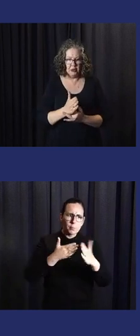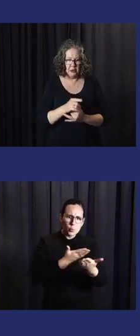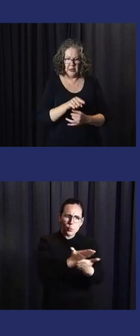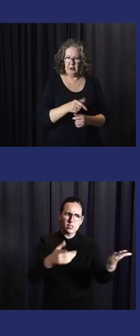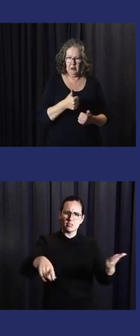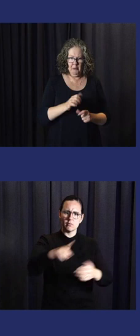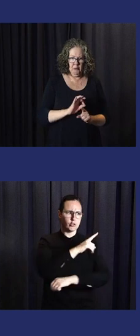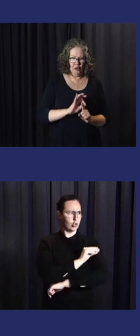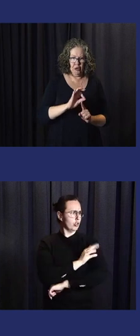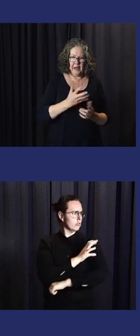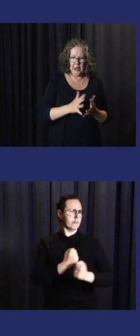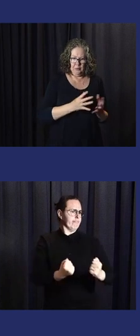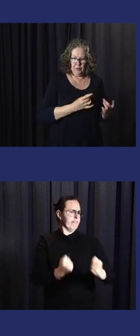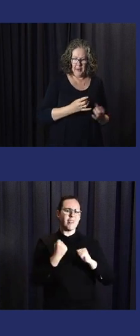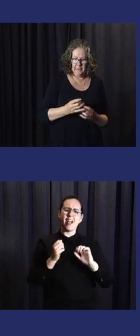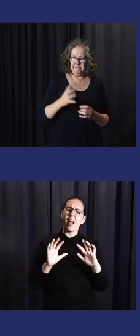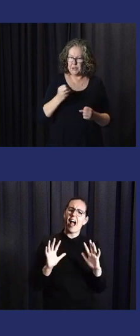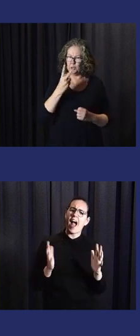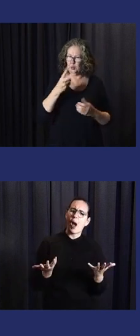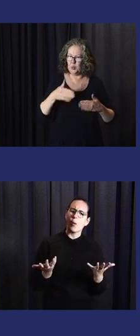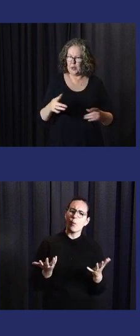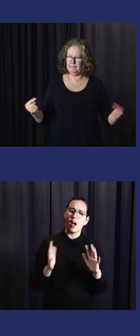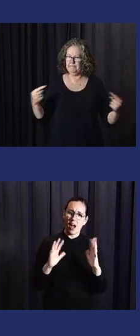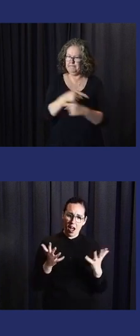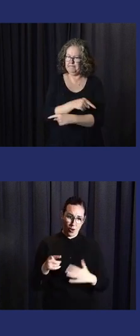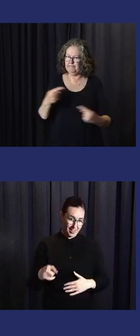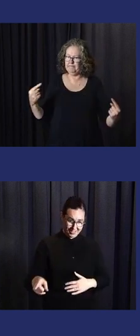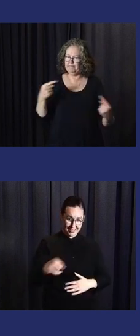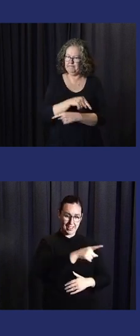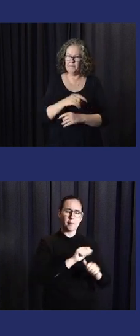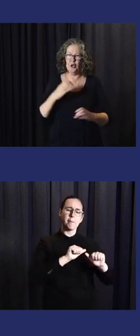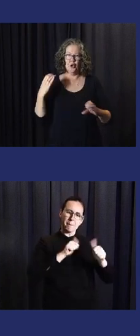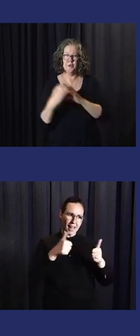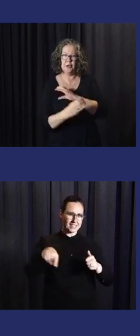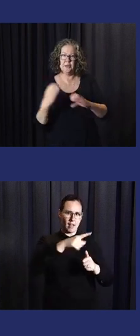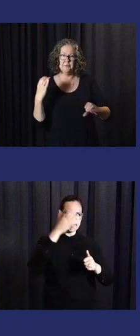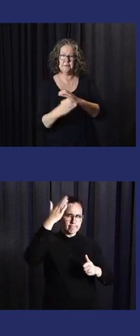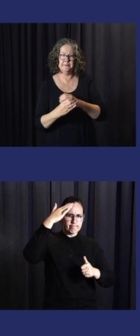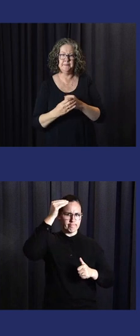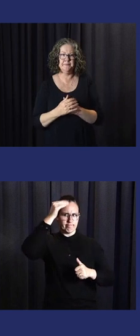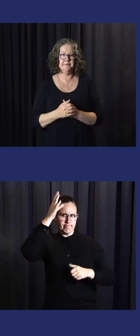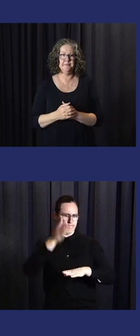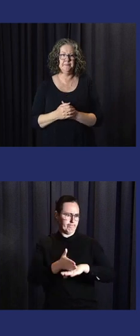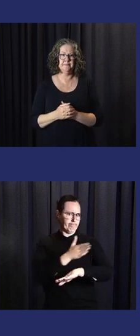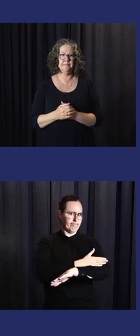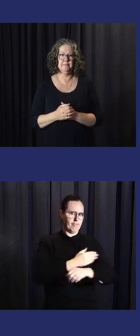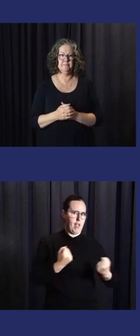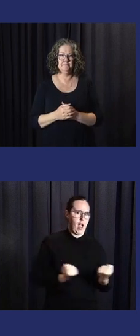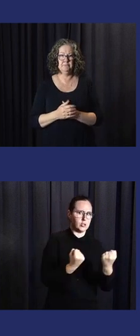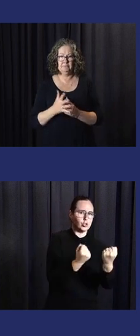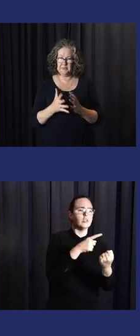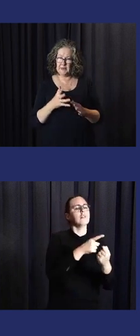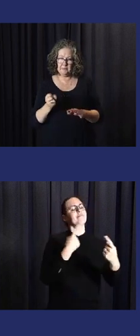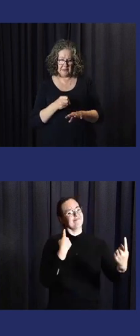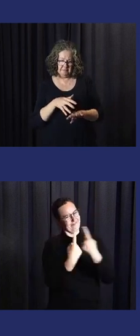communities to be part of the recovery and resilience and getting better at preparedness, then there has to be a two-way